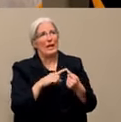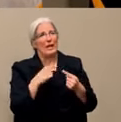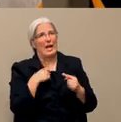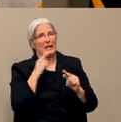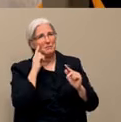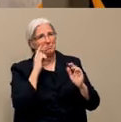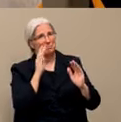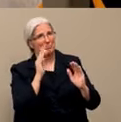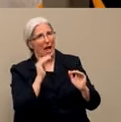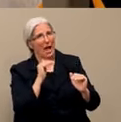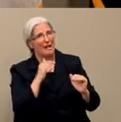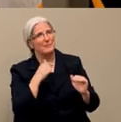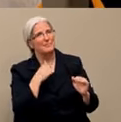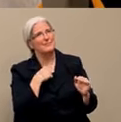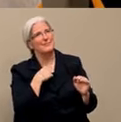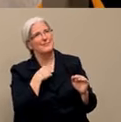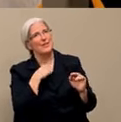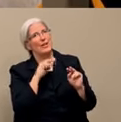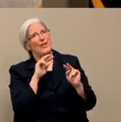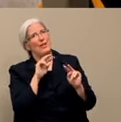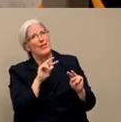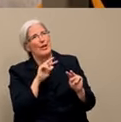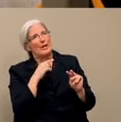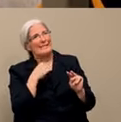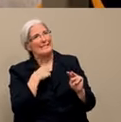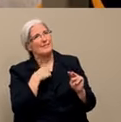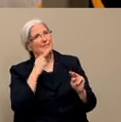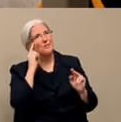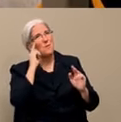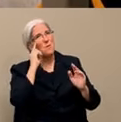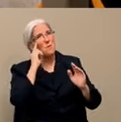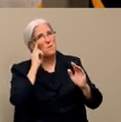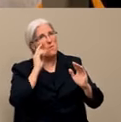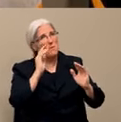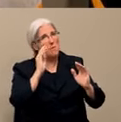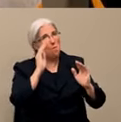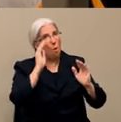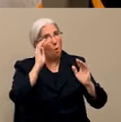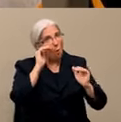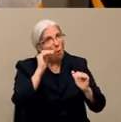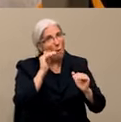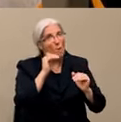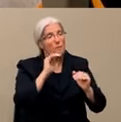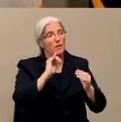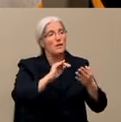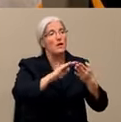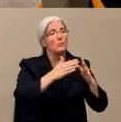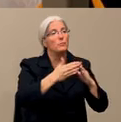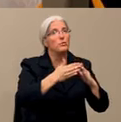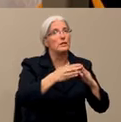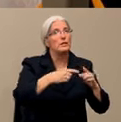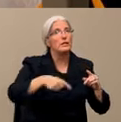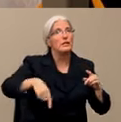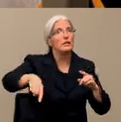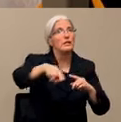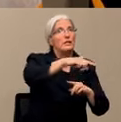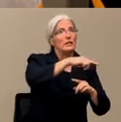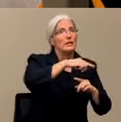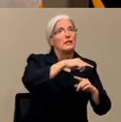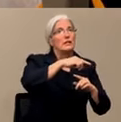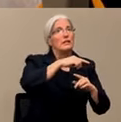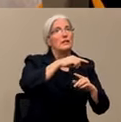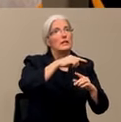approach this. Hopefully, there was some community transmission. We've been having community transmission over the past certainly few days.